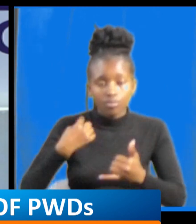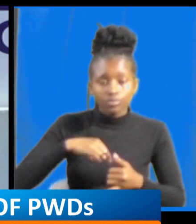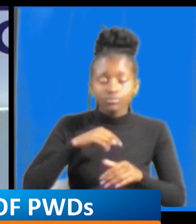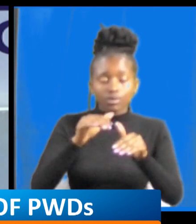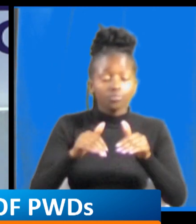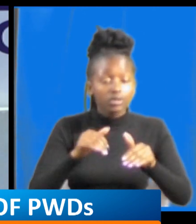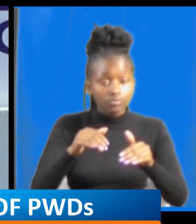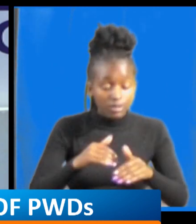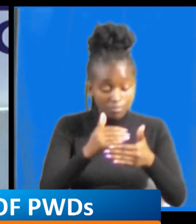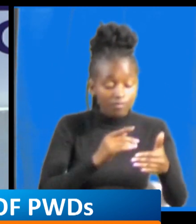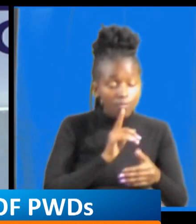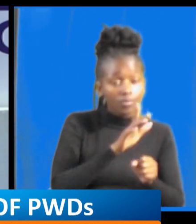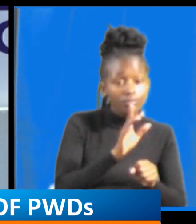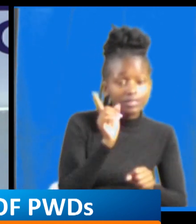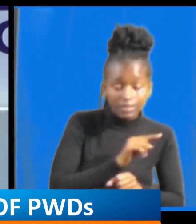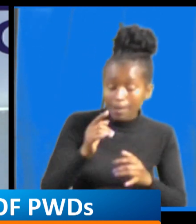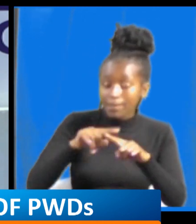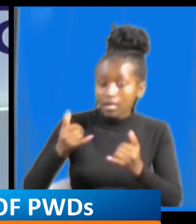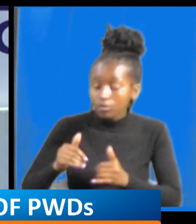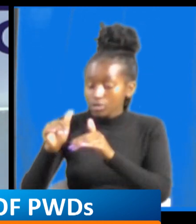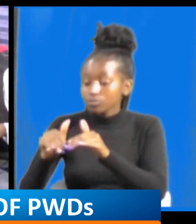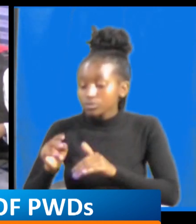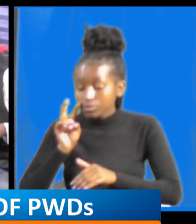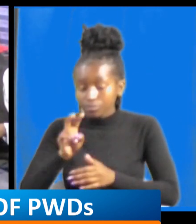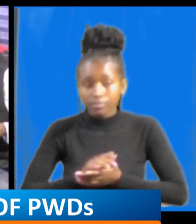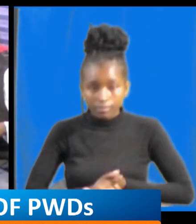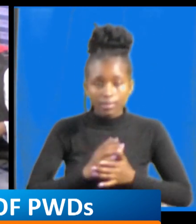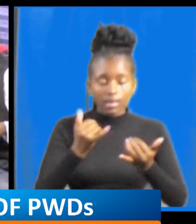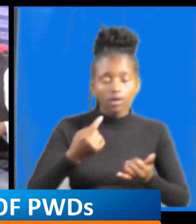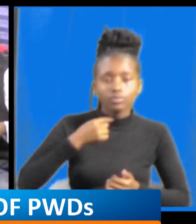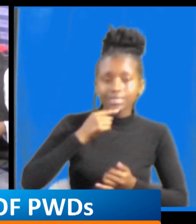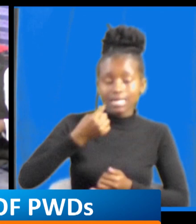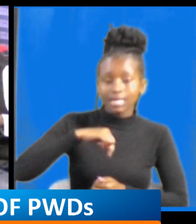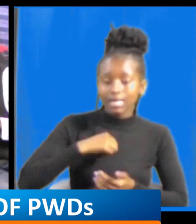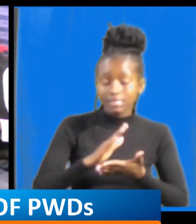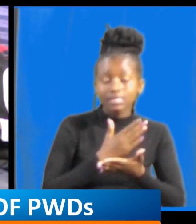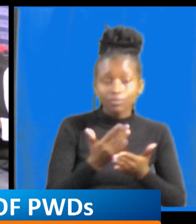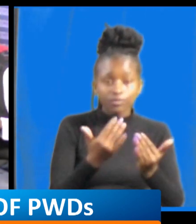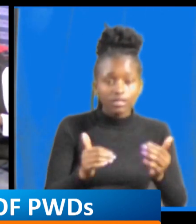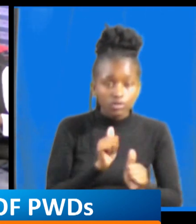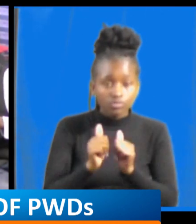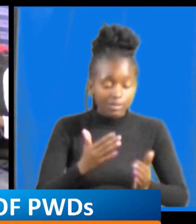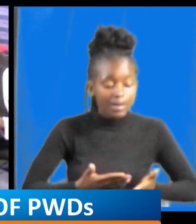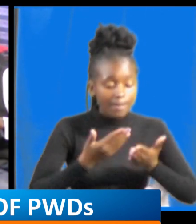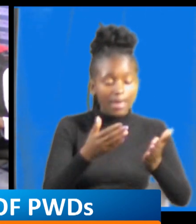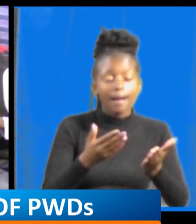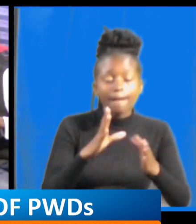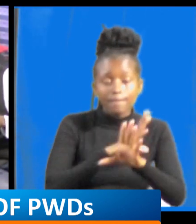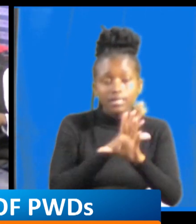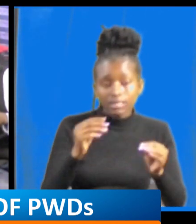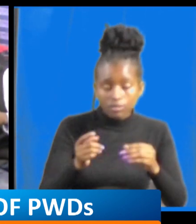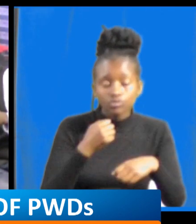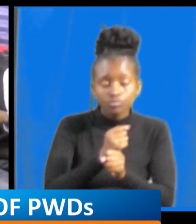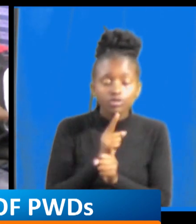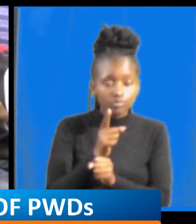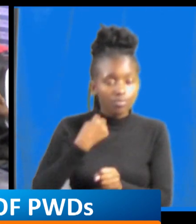so yeah maybe give us a sneak peek of what some of the grievances that you gave the president i'm really curious what are